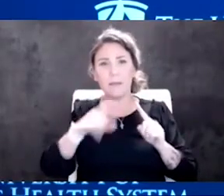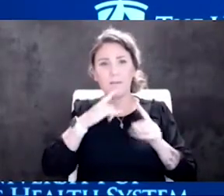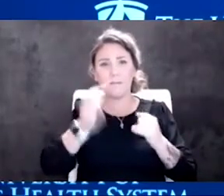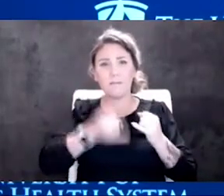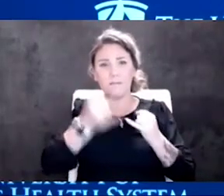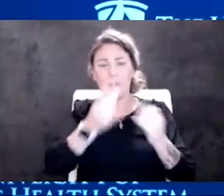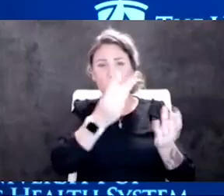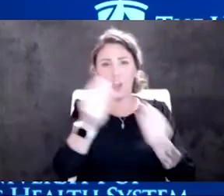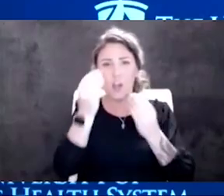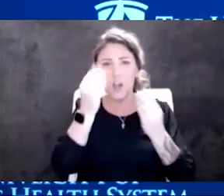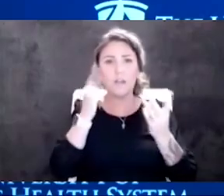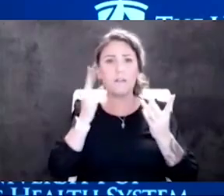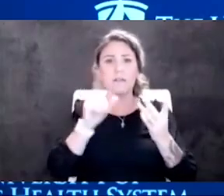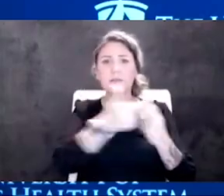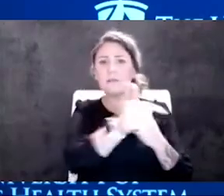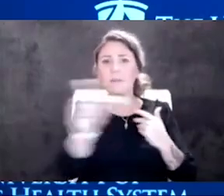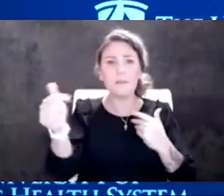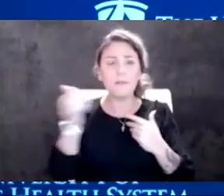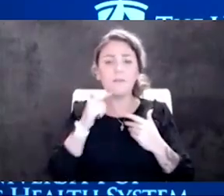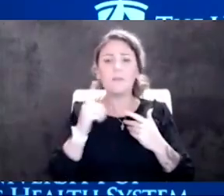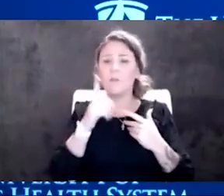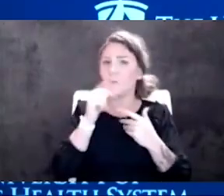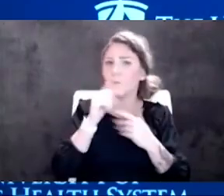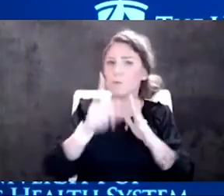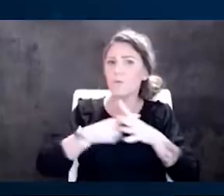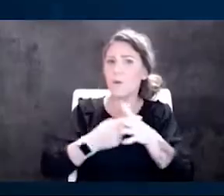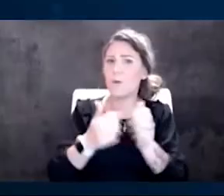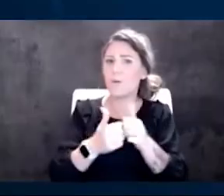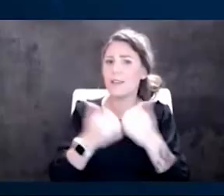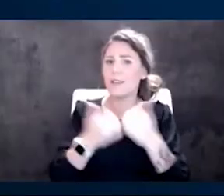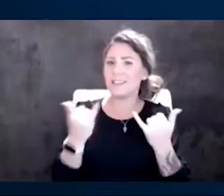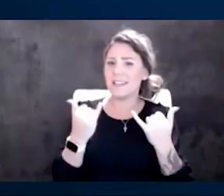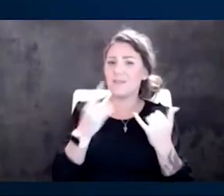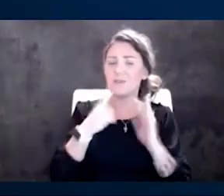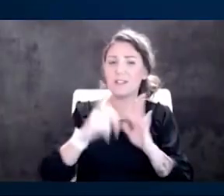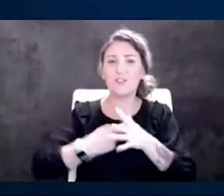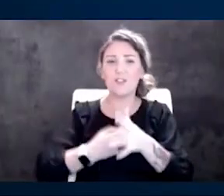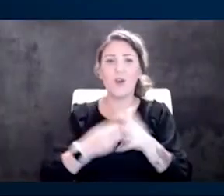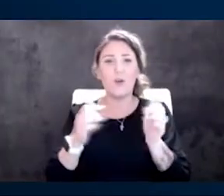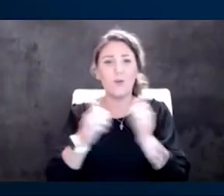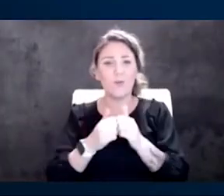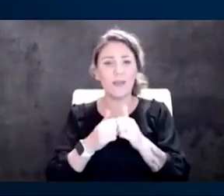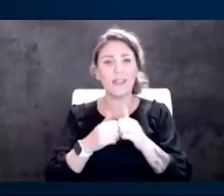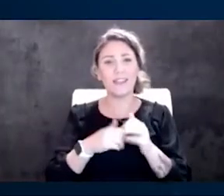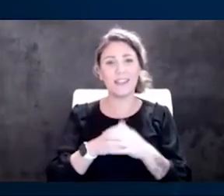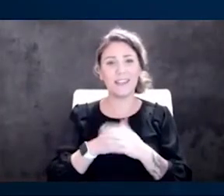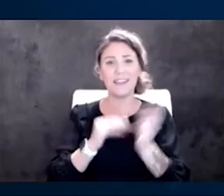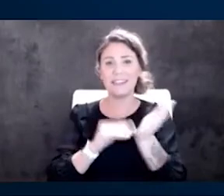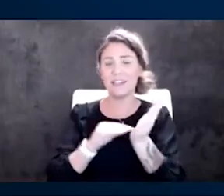the horn. I think who am I supposed to start with today? We're going to start with Dr. Satterwhite.